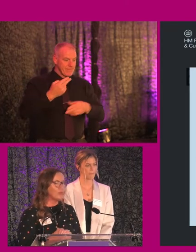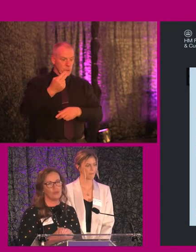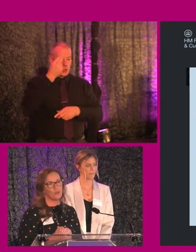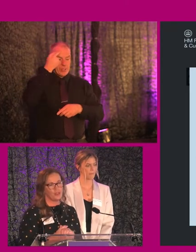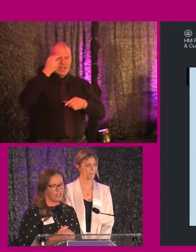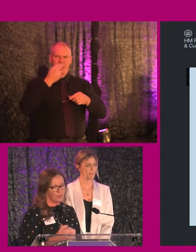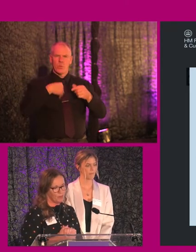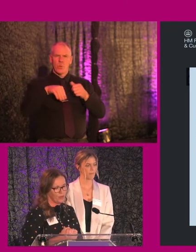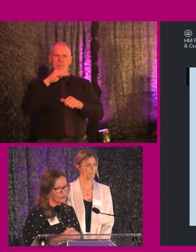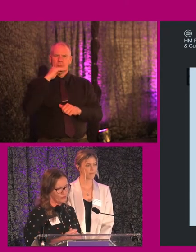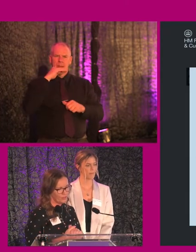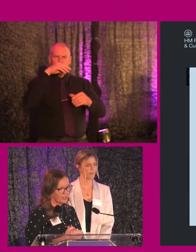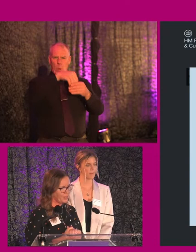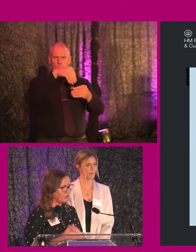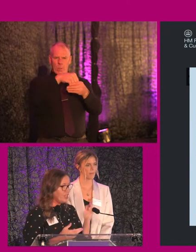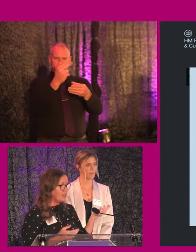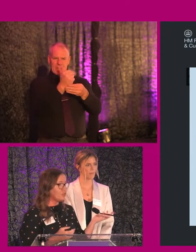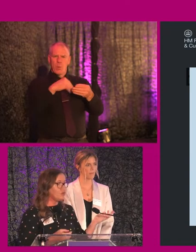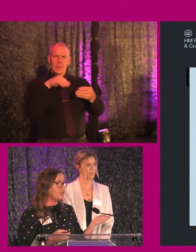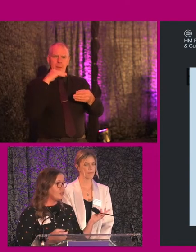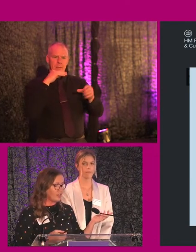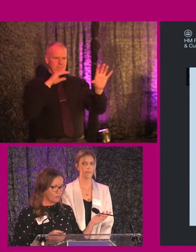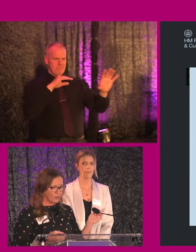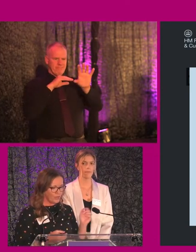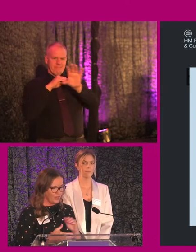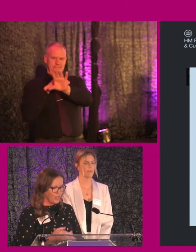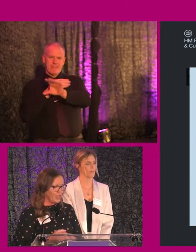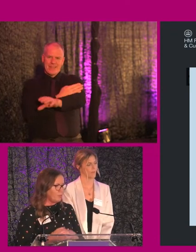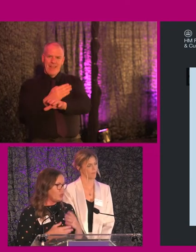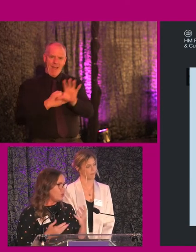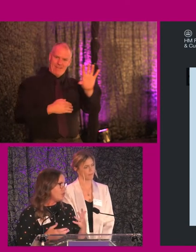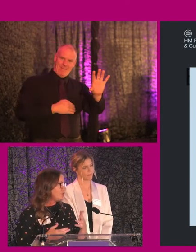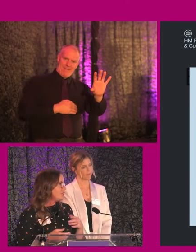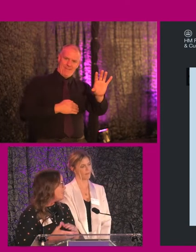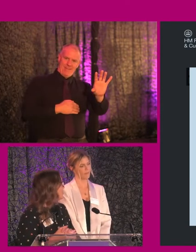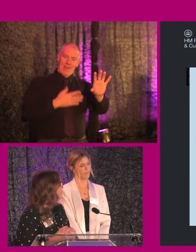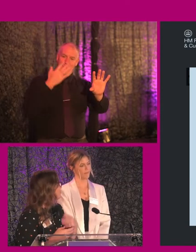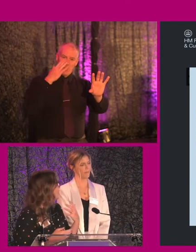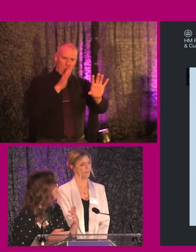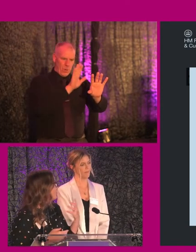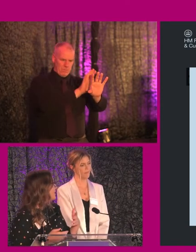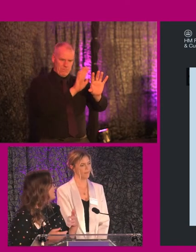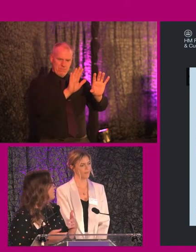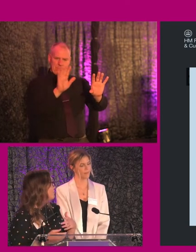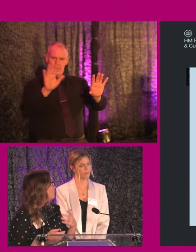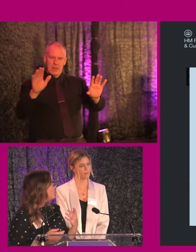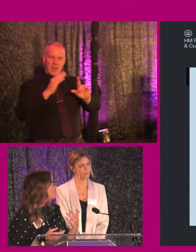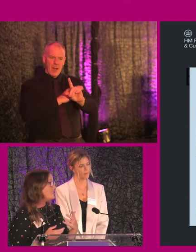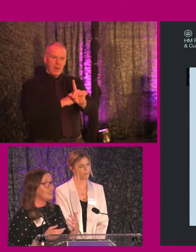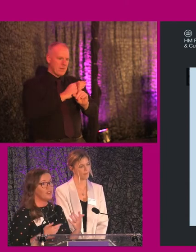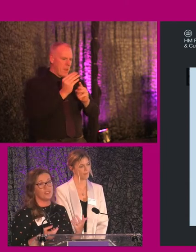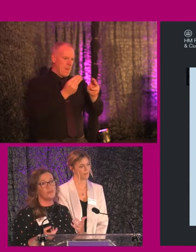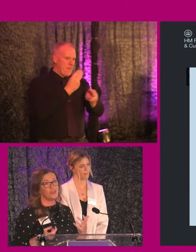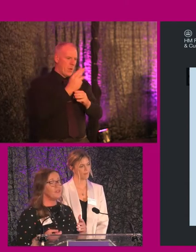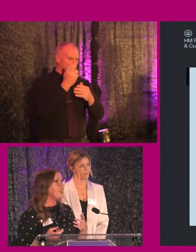what do we actually mean about inclusive design? So this was really our starting point. It shows you the stages of progressing from poor